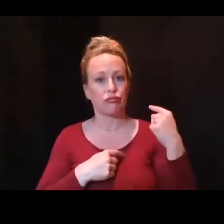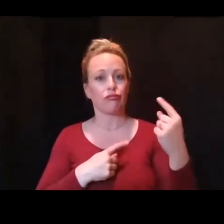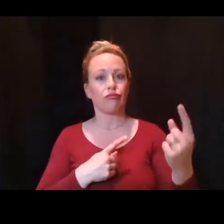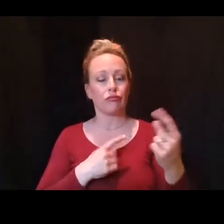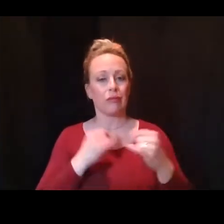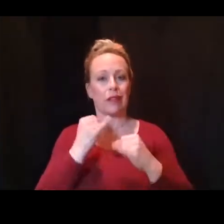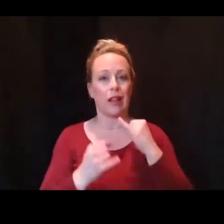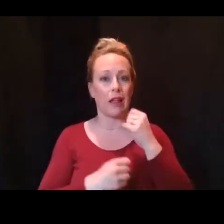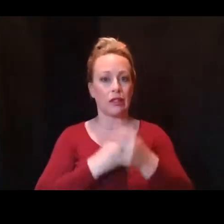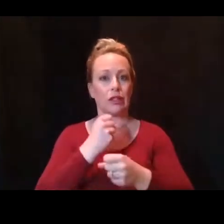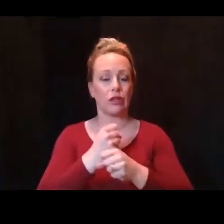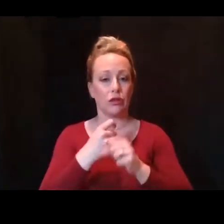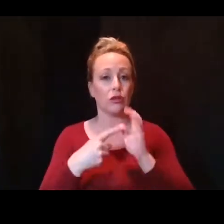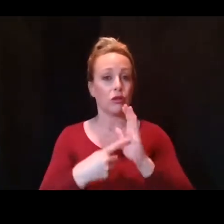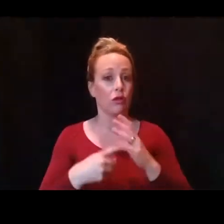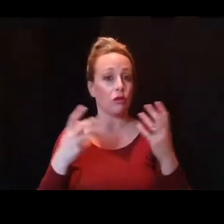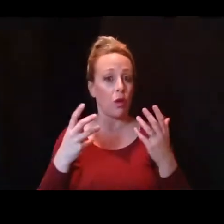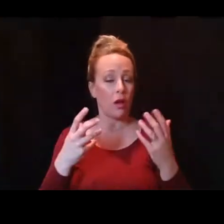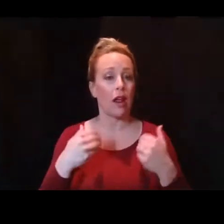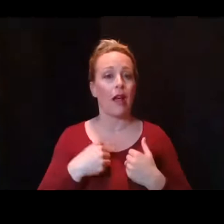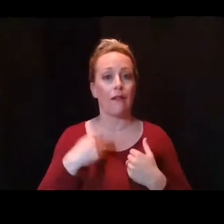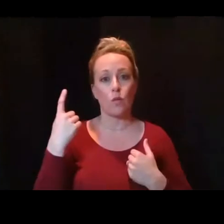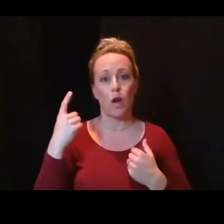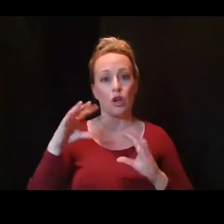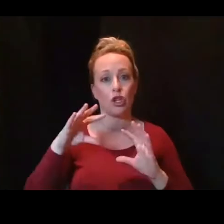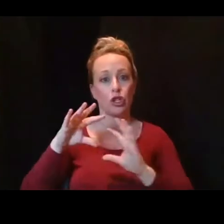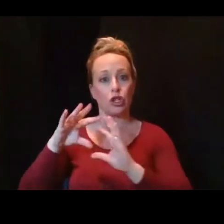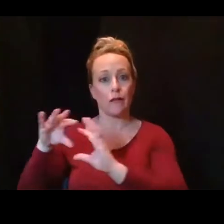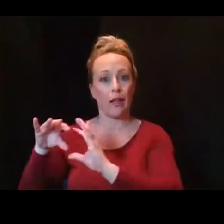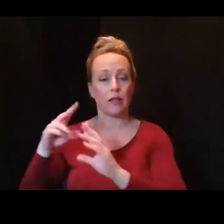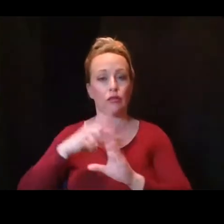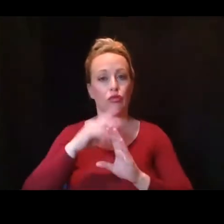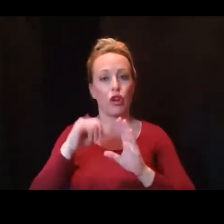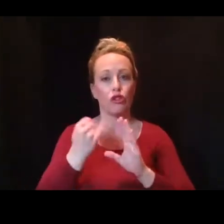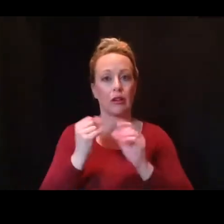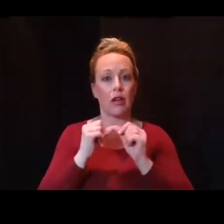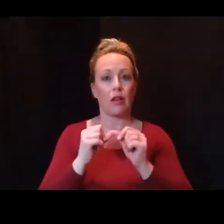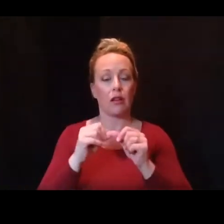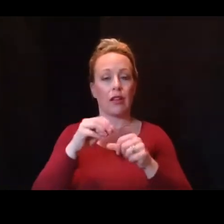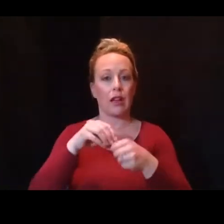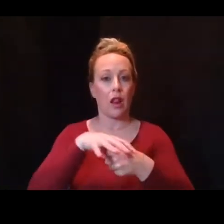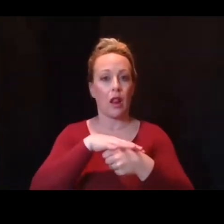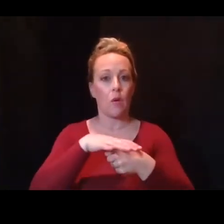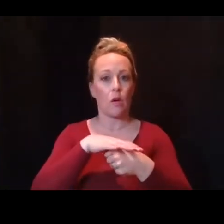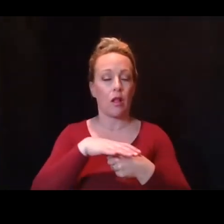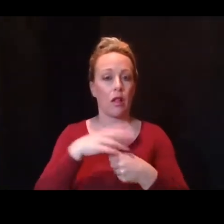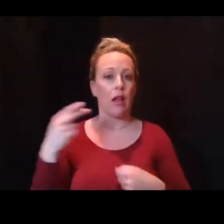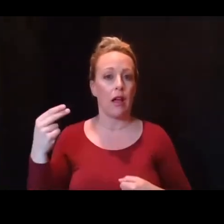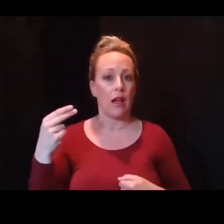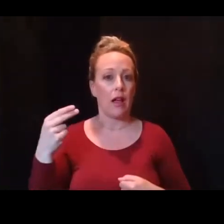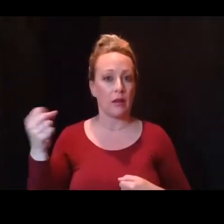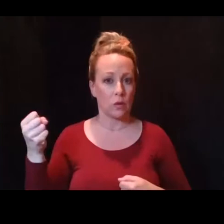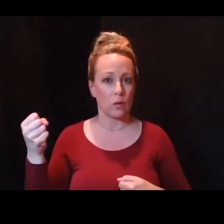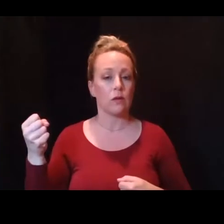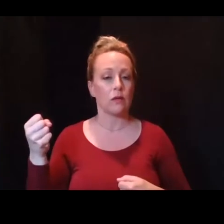year. We have one surveillance project ongoing in a local high school, and rates in